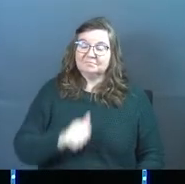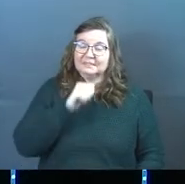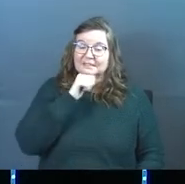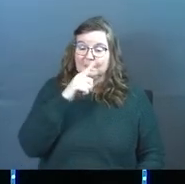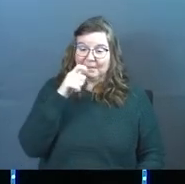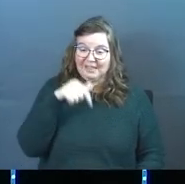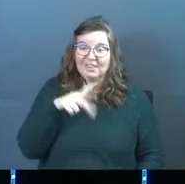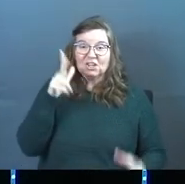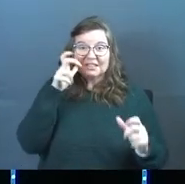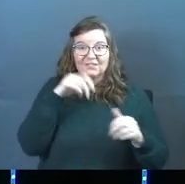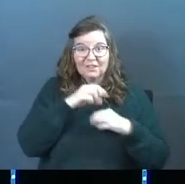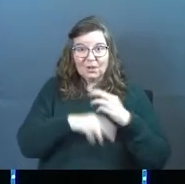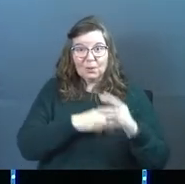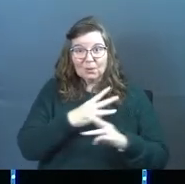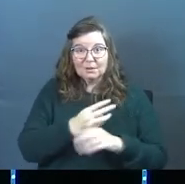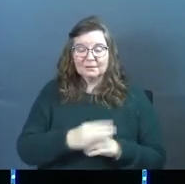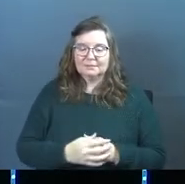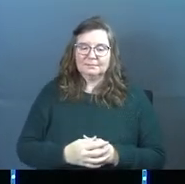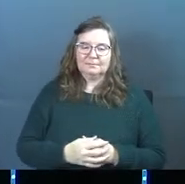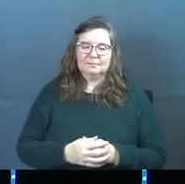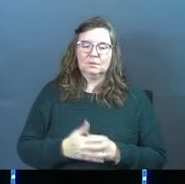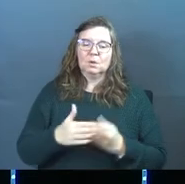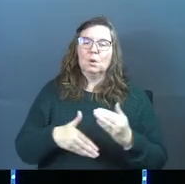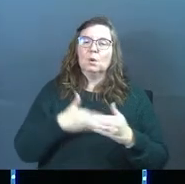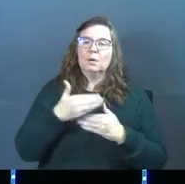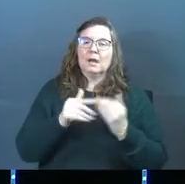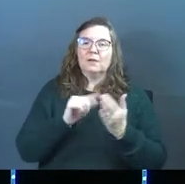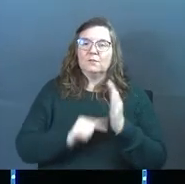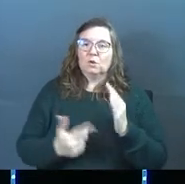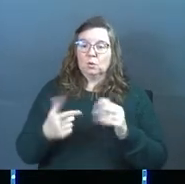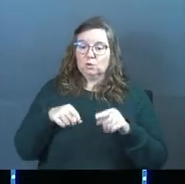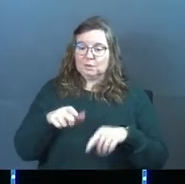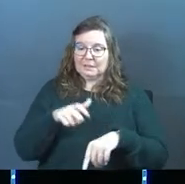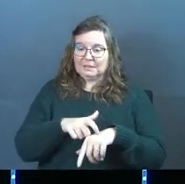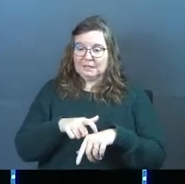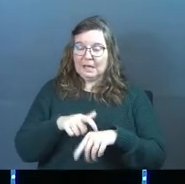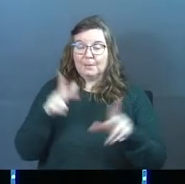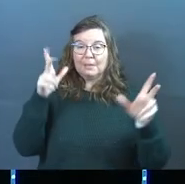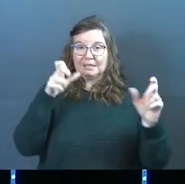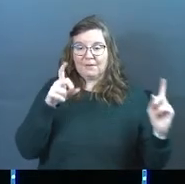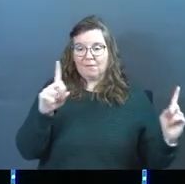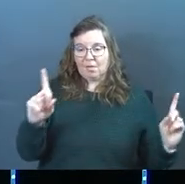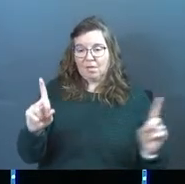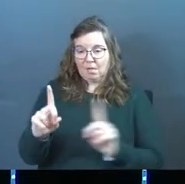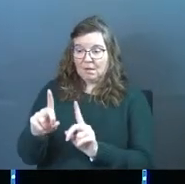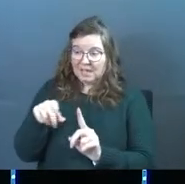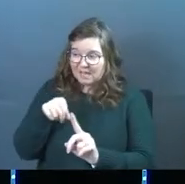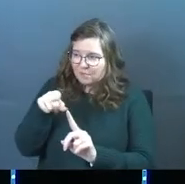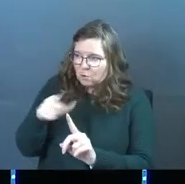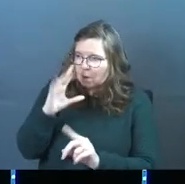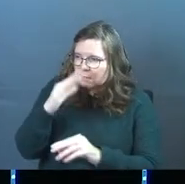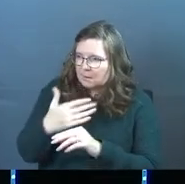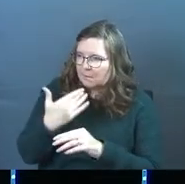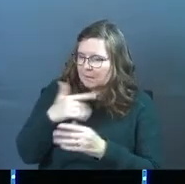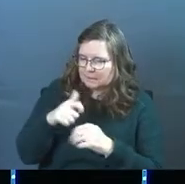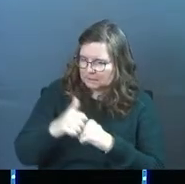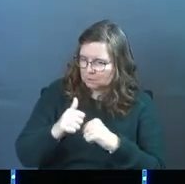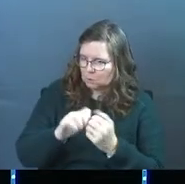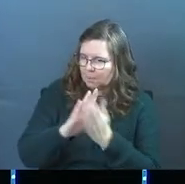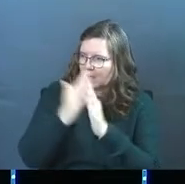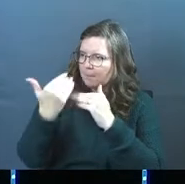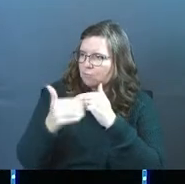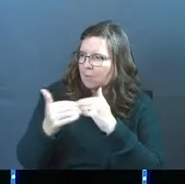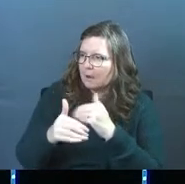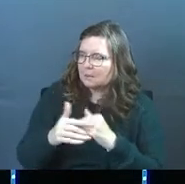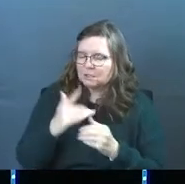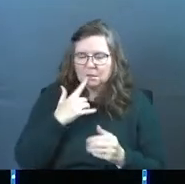doesn't. Because there's evil in the world. So next, verse 3. During that time, the devil came and said to him, If you are the son of God, tell these stones to become loaves of